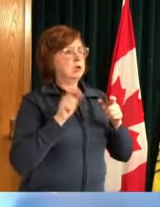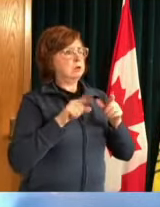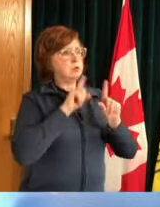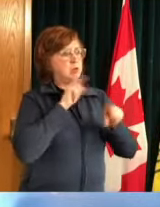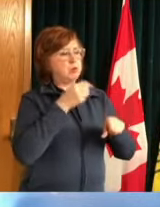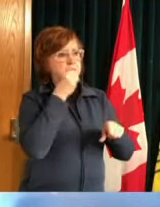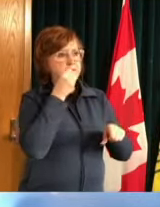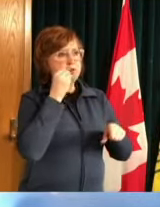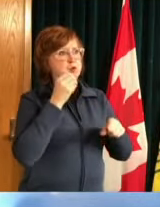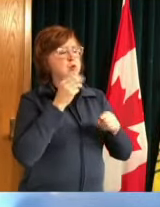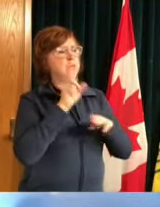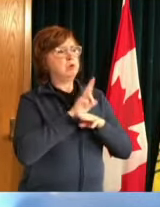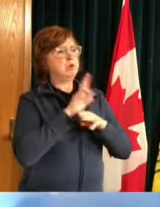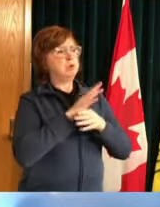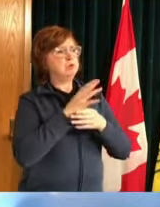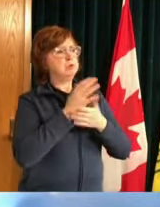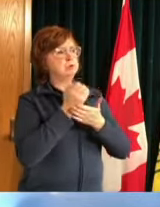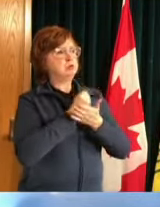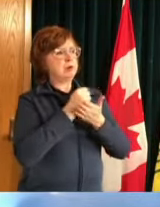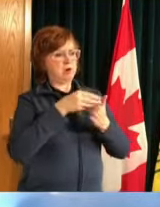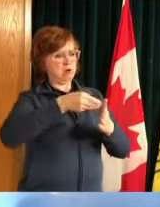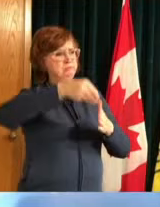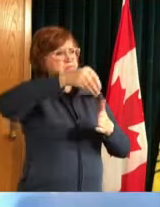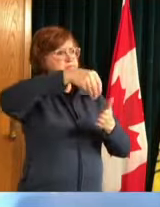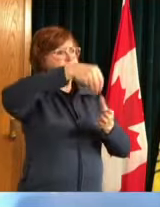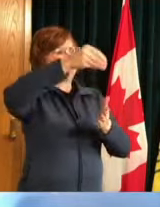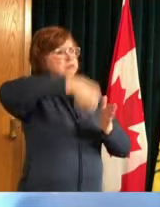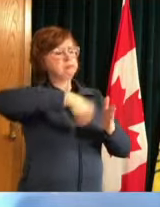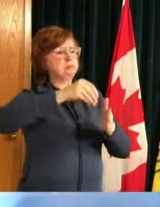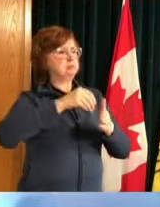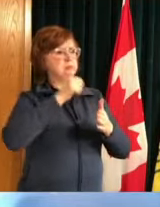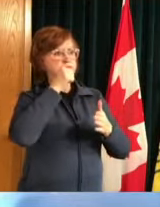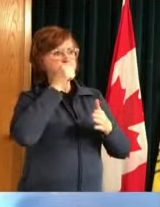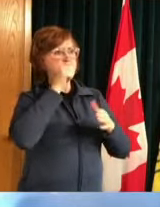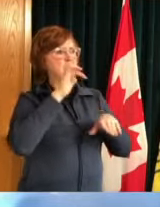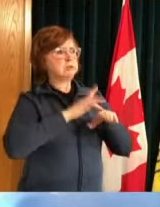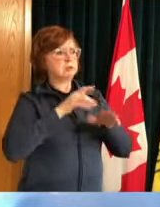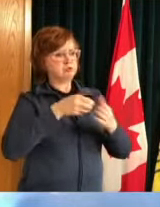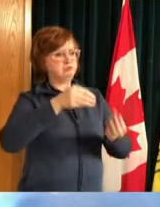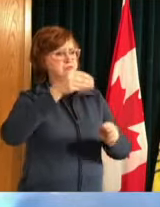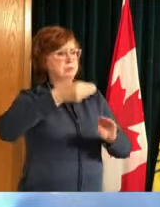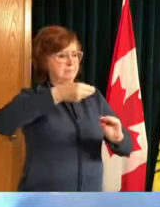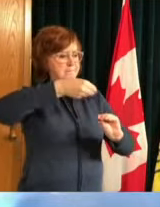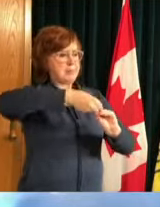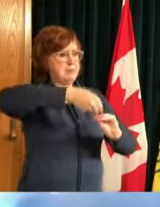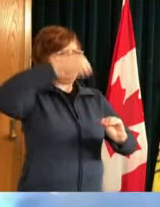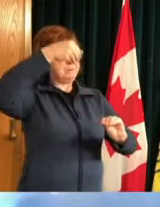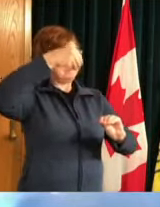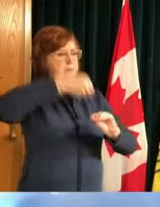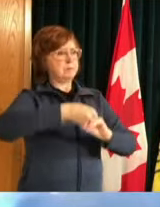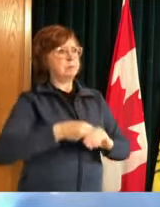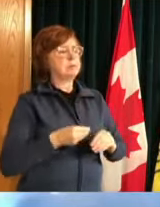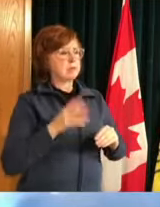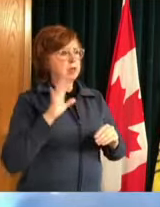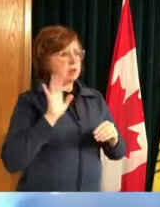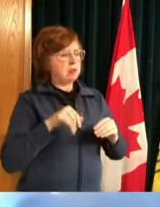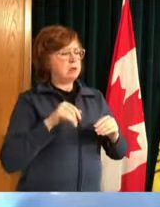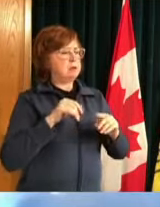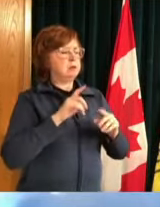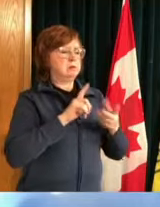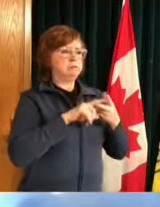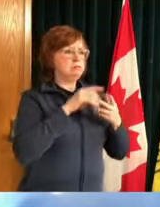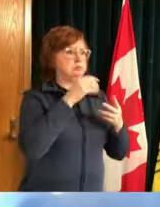the number of contacts when they're out on bar grocery shopping again we have to be really uh watchful for all workplaces